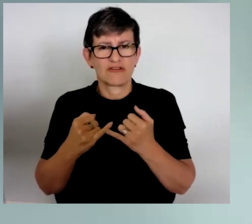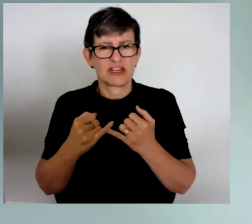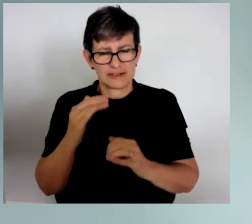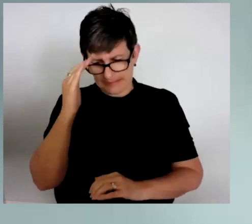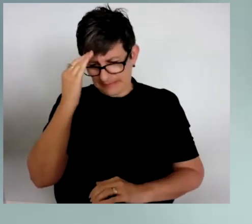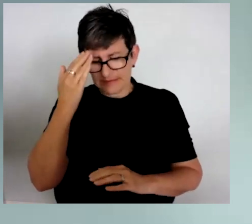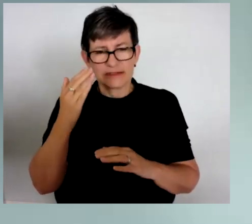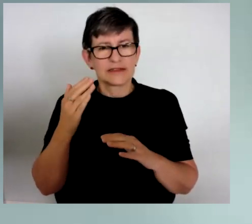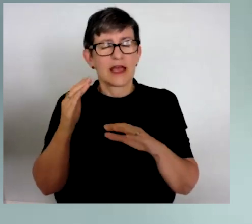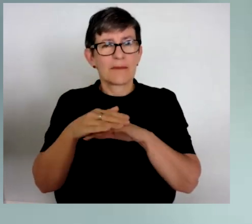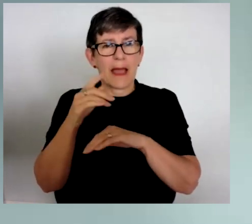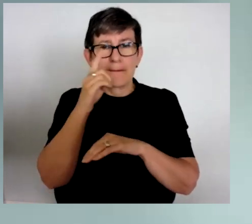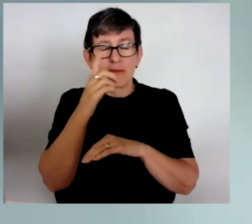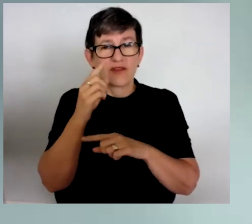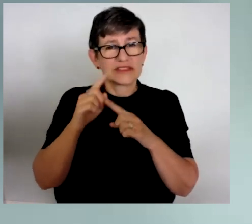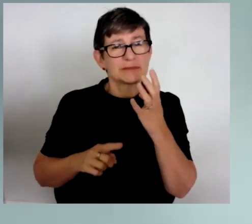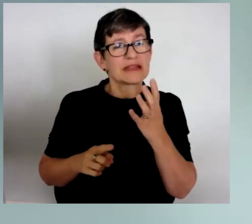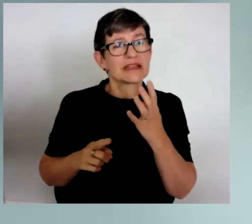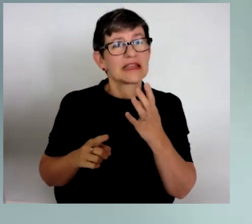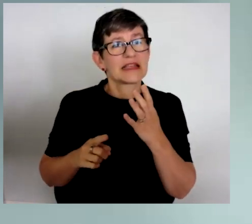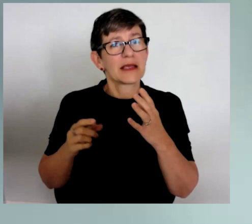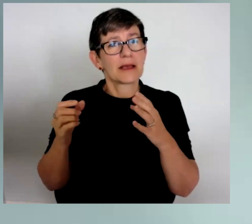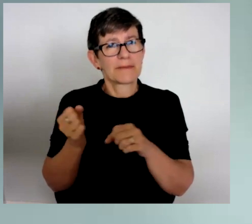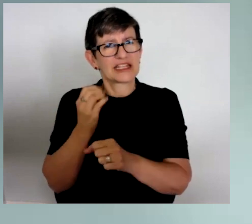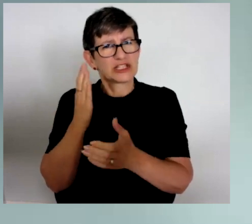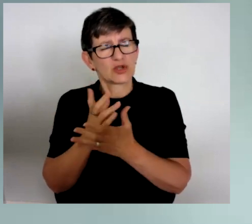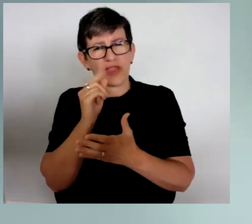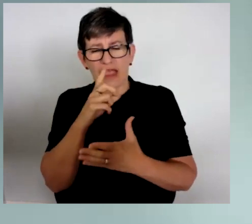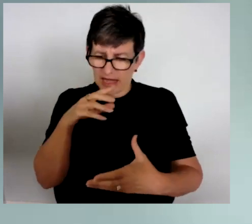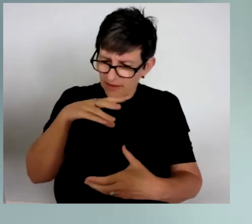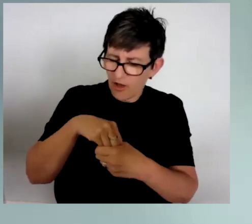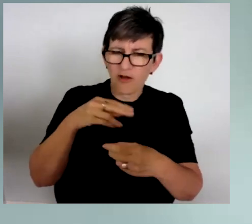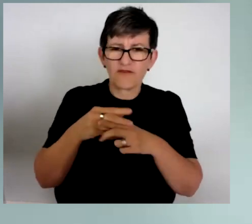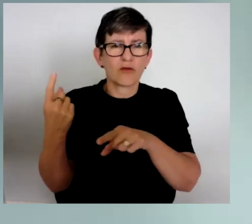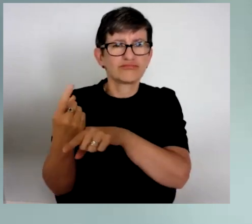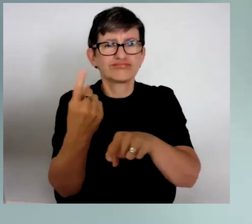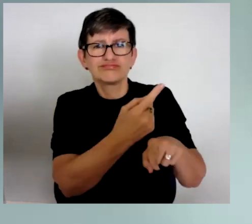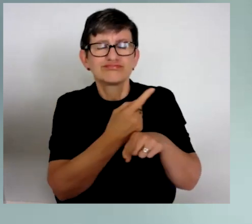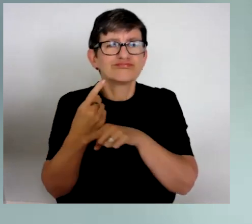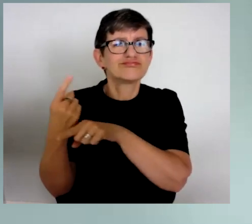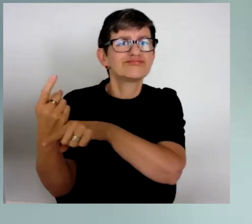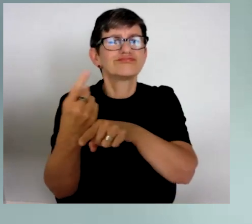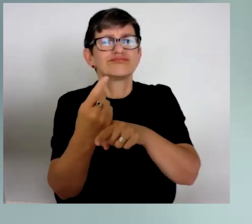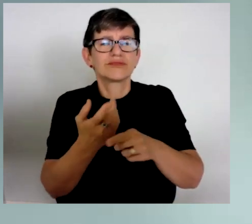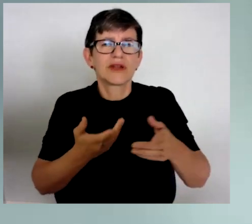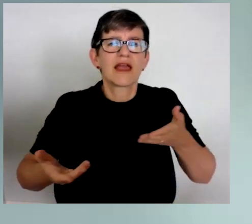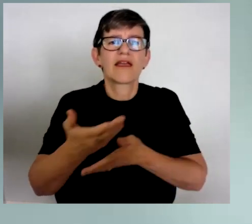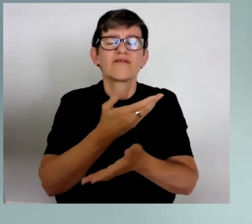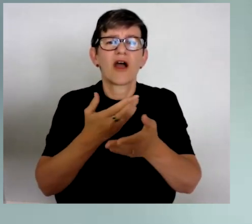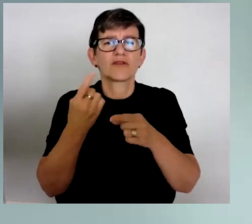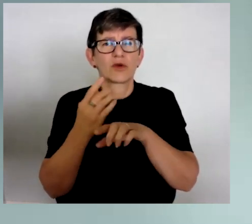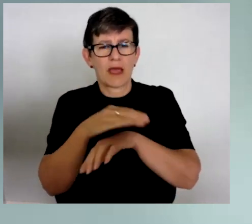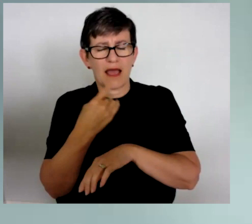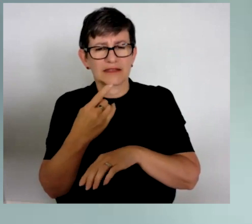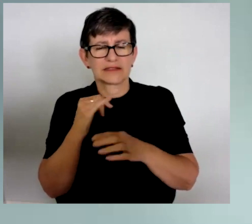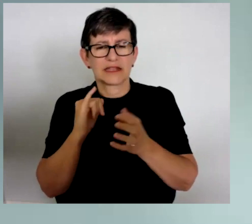about people with disability having seats at the table and also having a voice at the table because we know